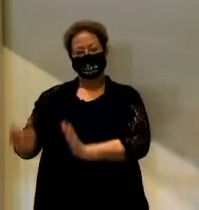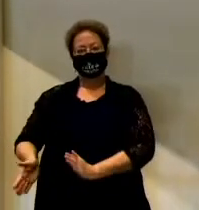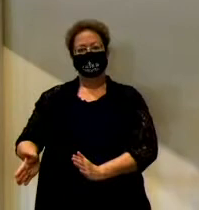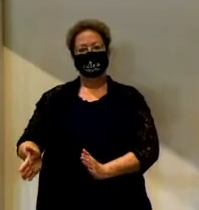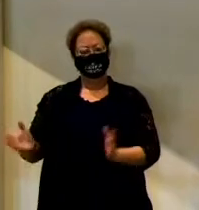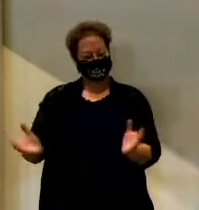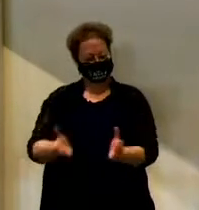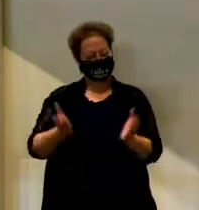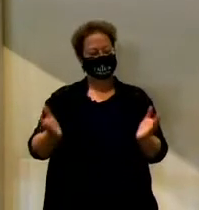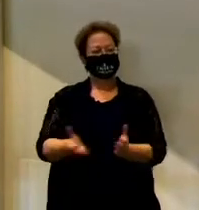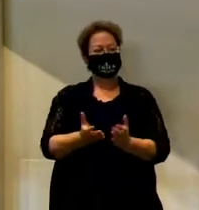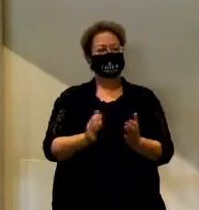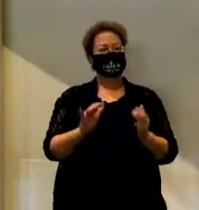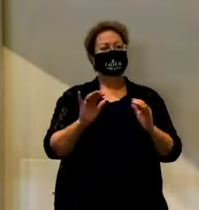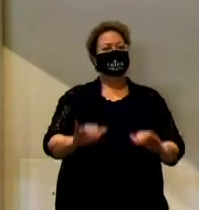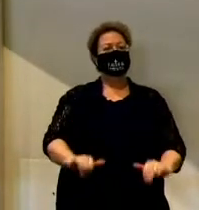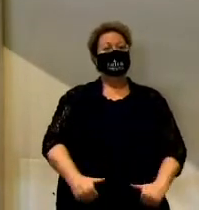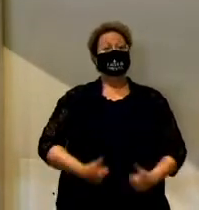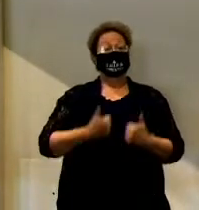to have Calvin be his roommate.